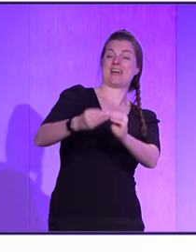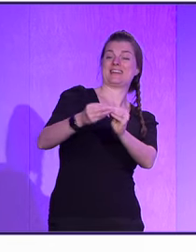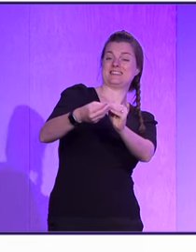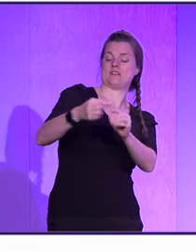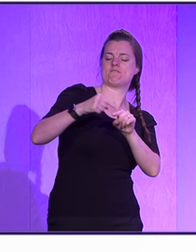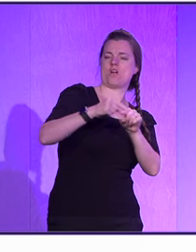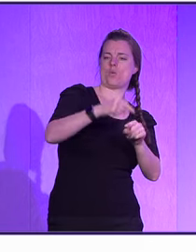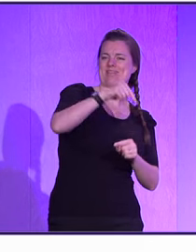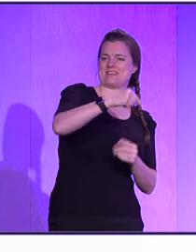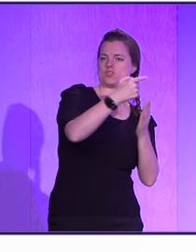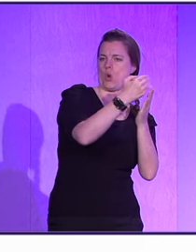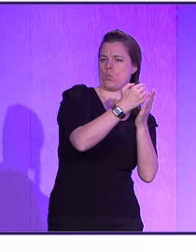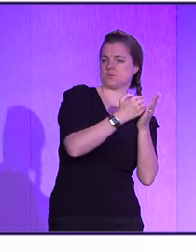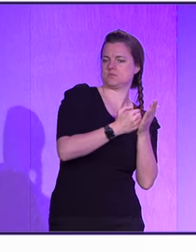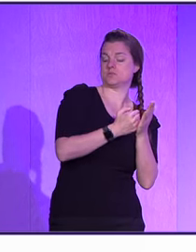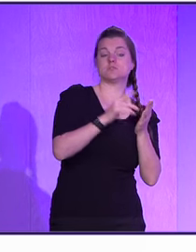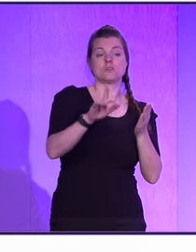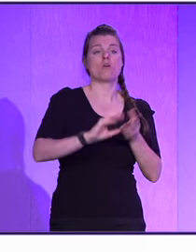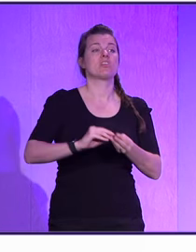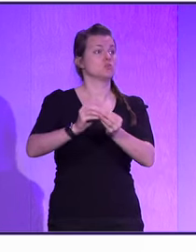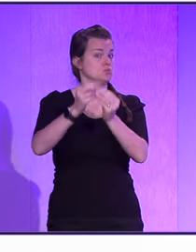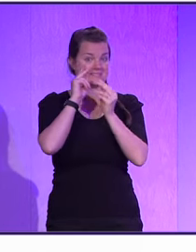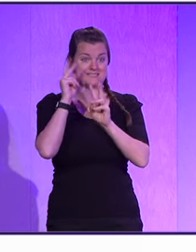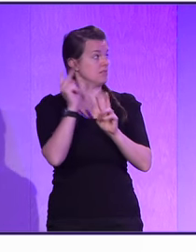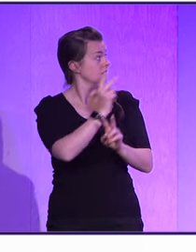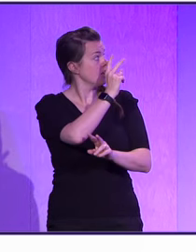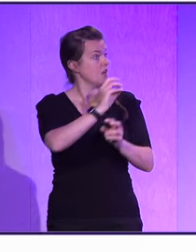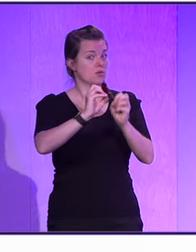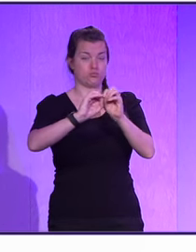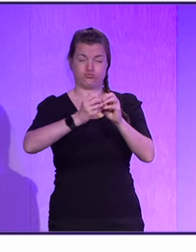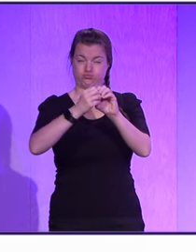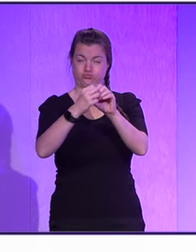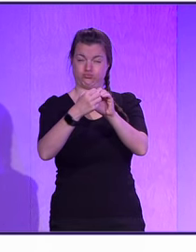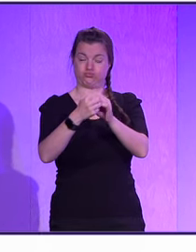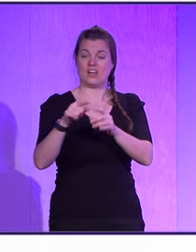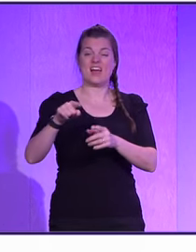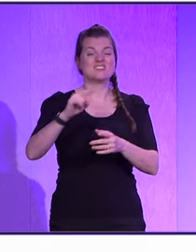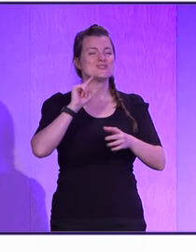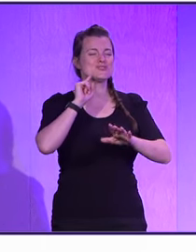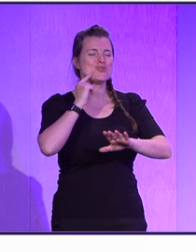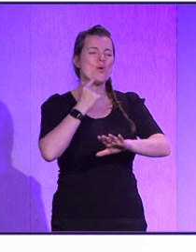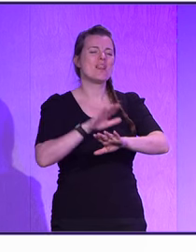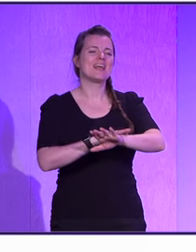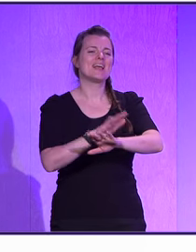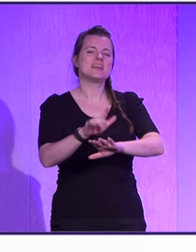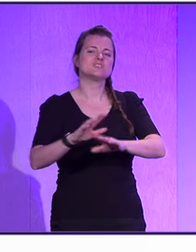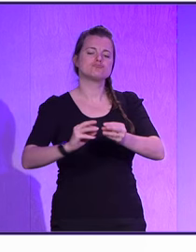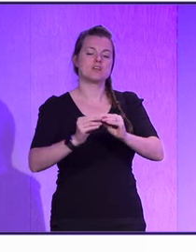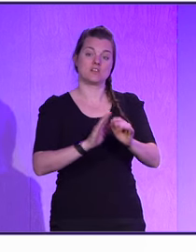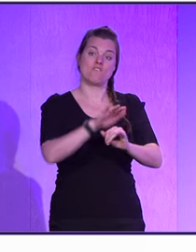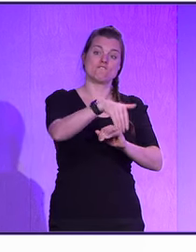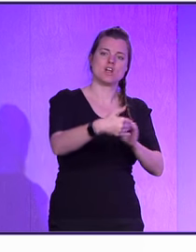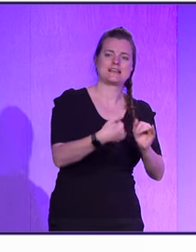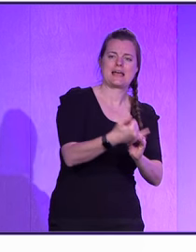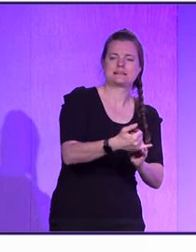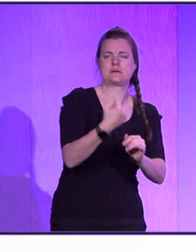code. All of a sudden, you see creating all the files, slowly creating the back end, the front end, and you see